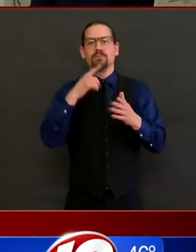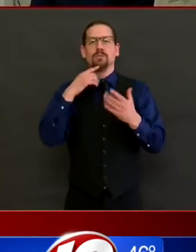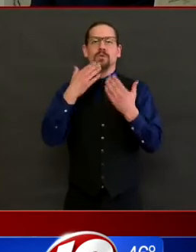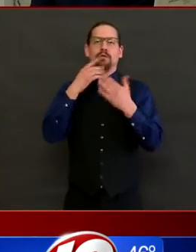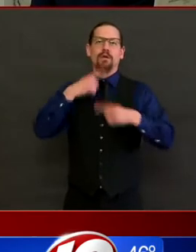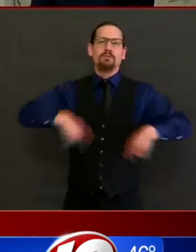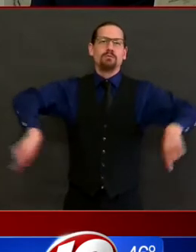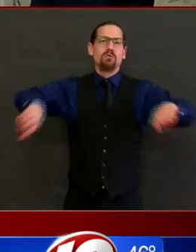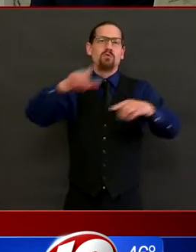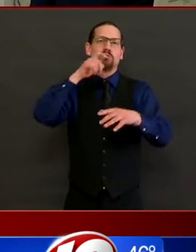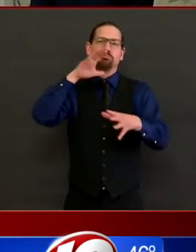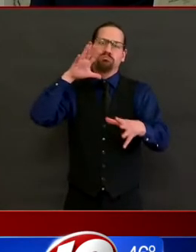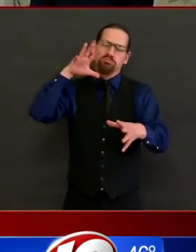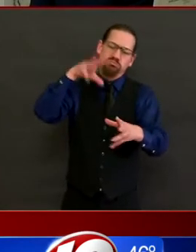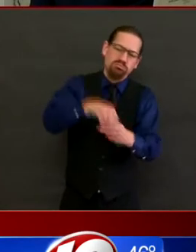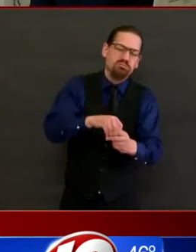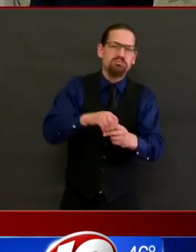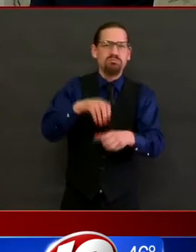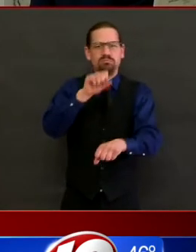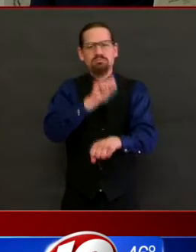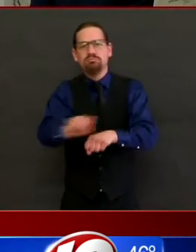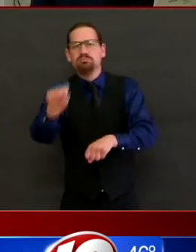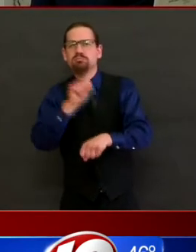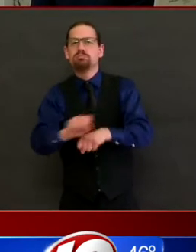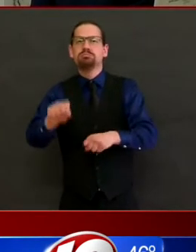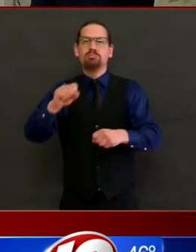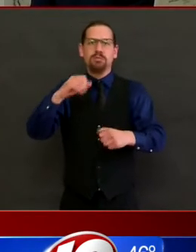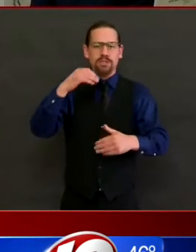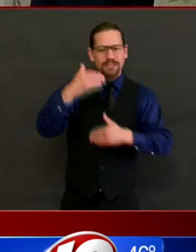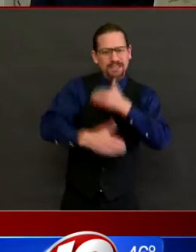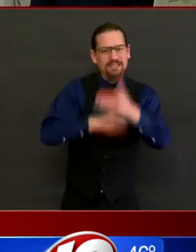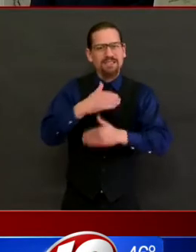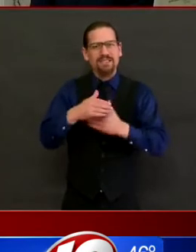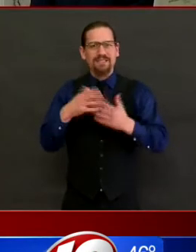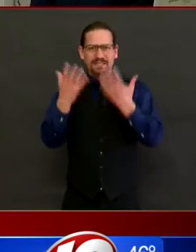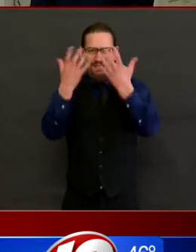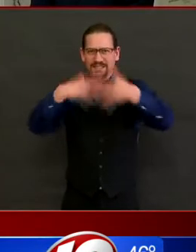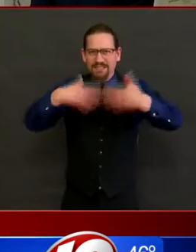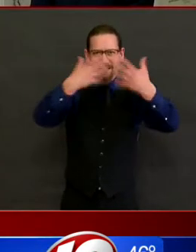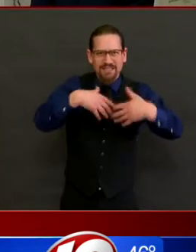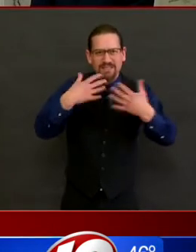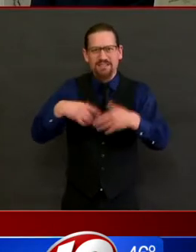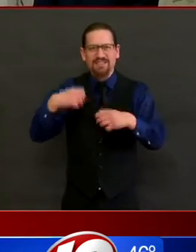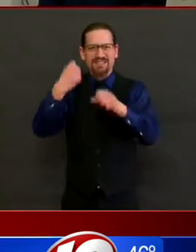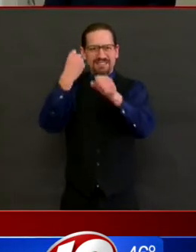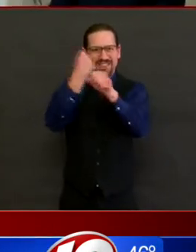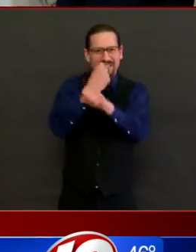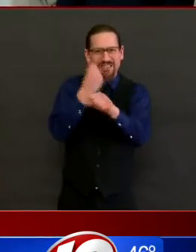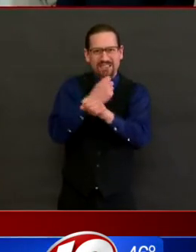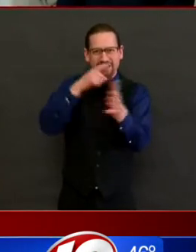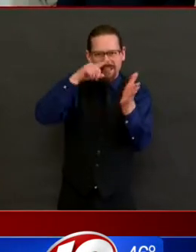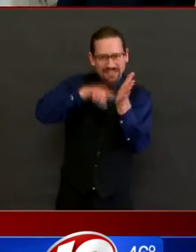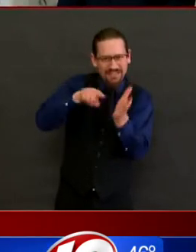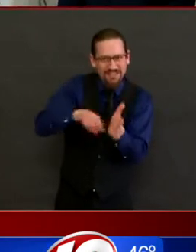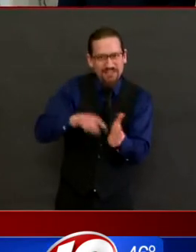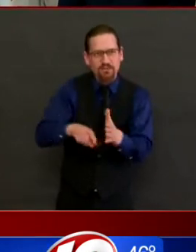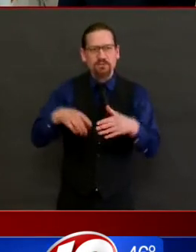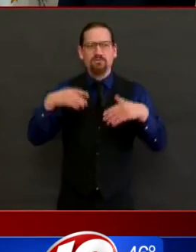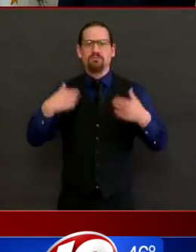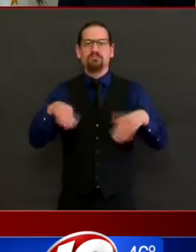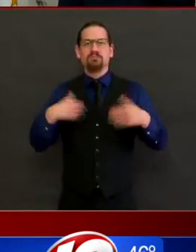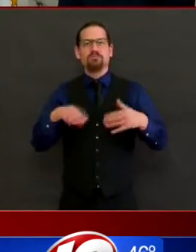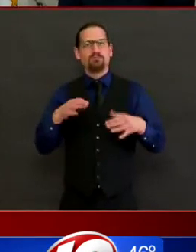that modeling work that's informing so much of our response. We hope that you can use that